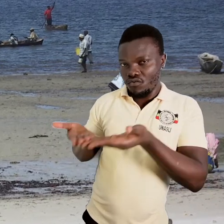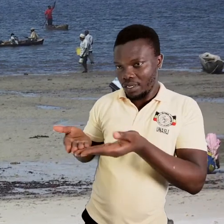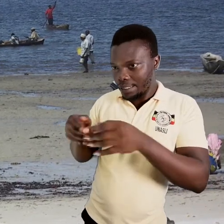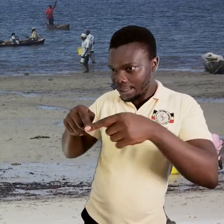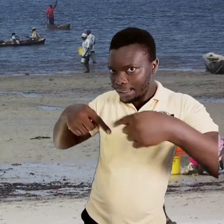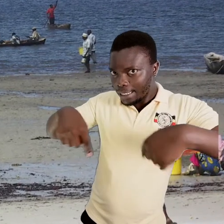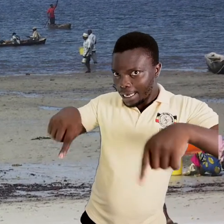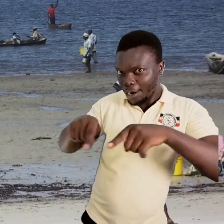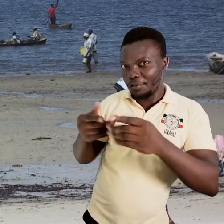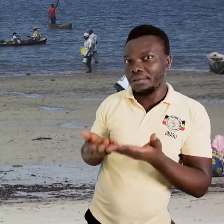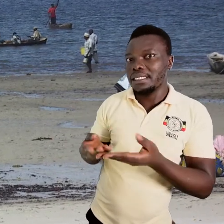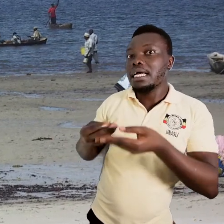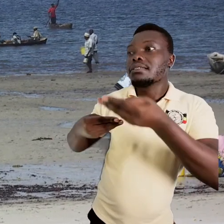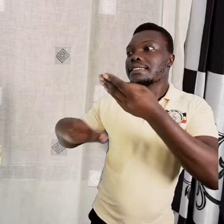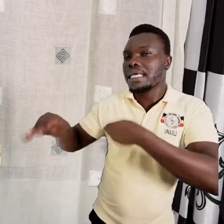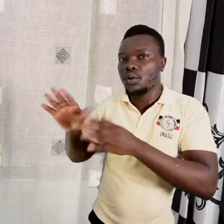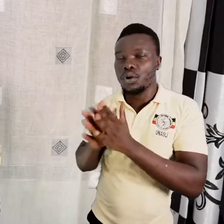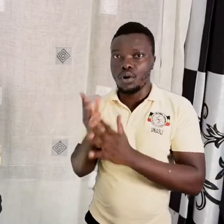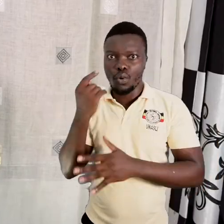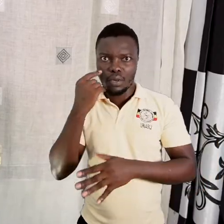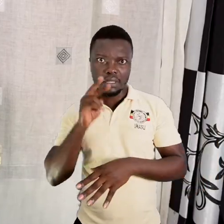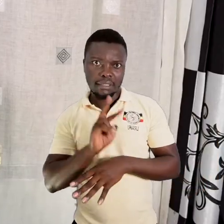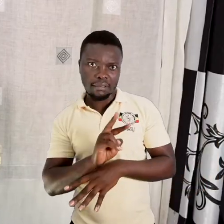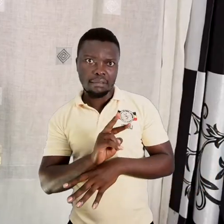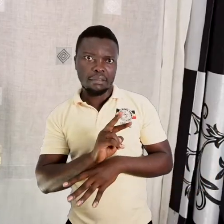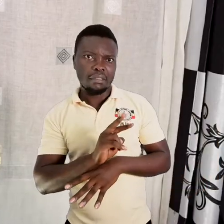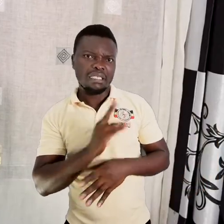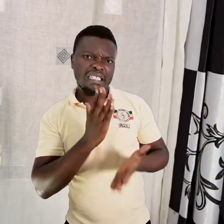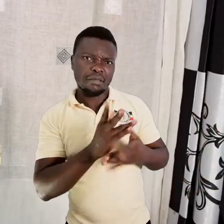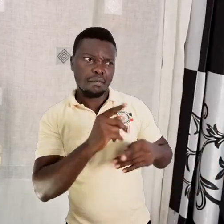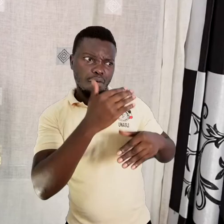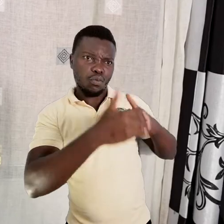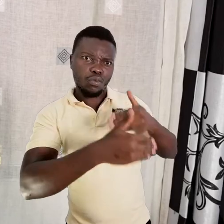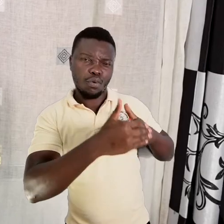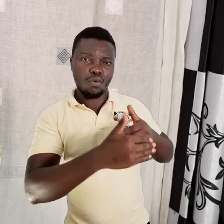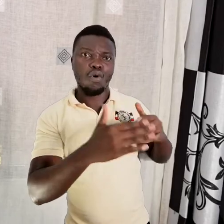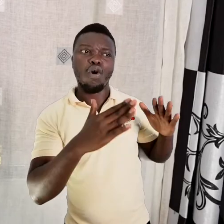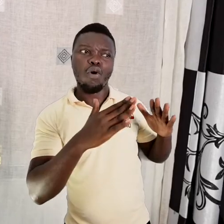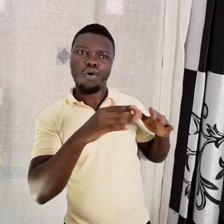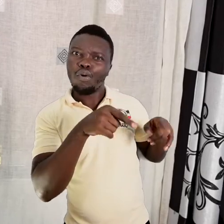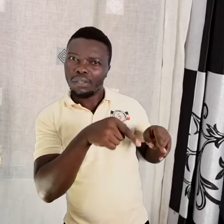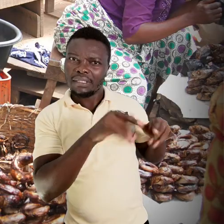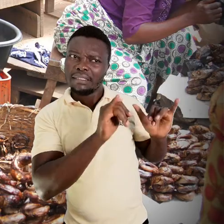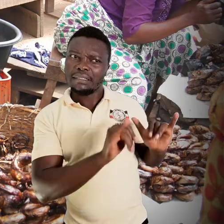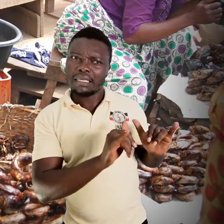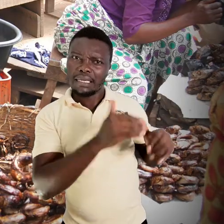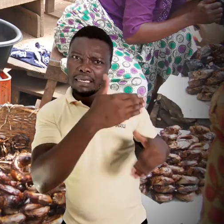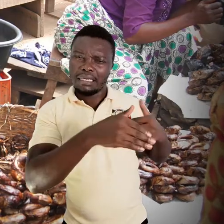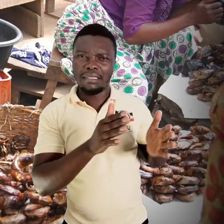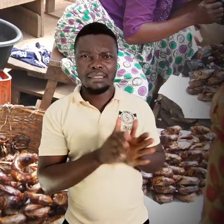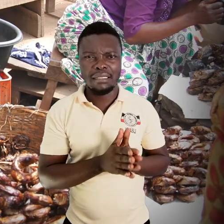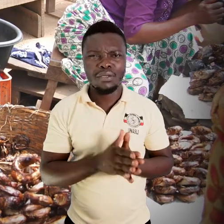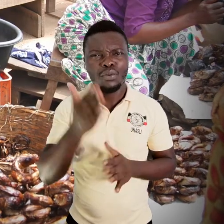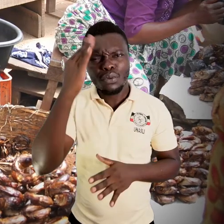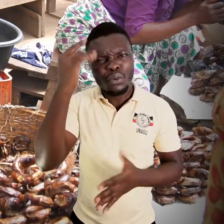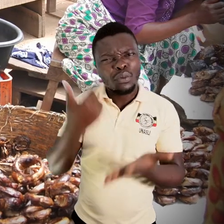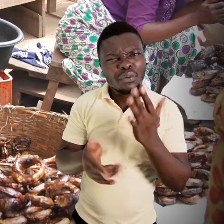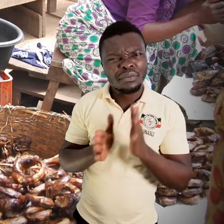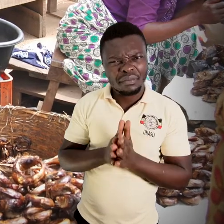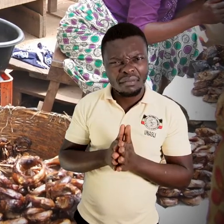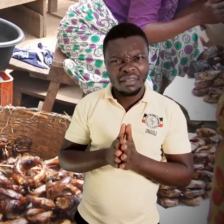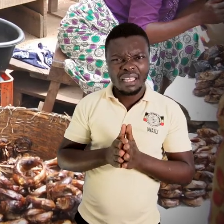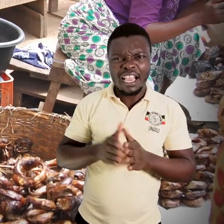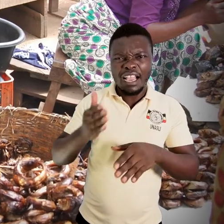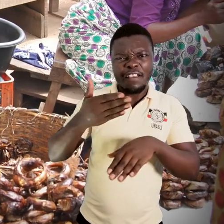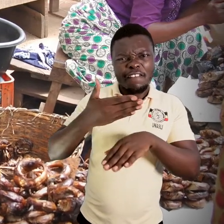Or, you actually stay at the fish landing site. So, you could be wondering, what is a fish landing site?